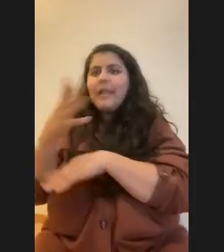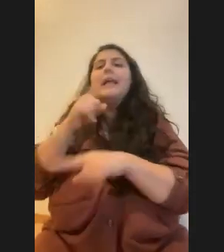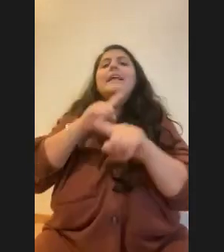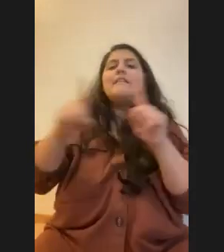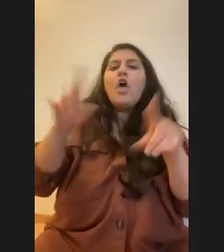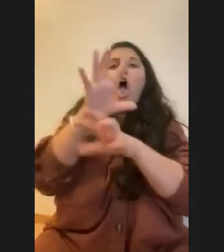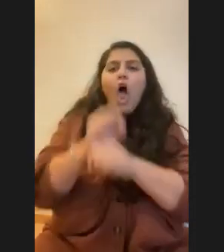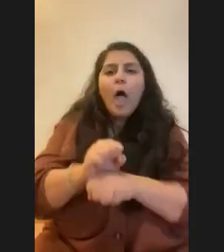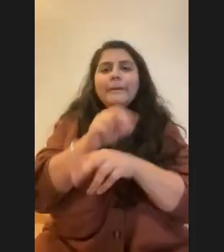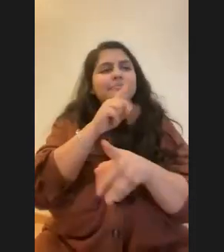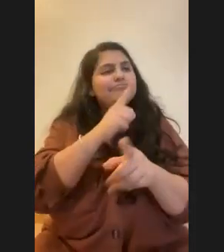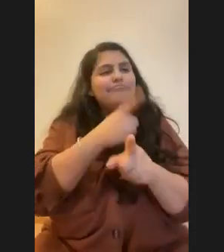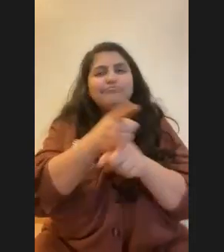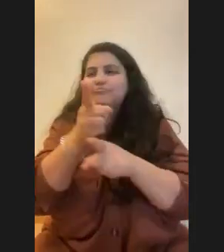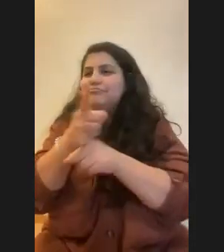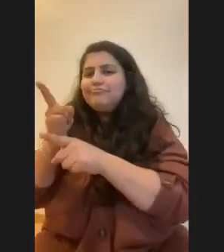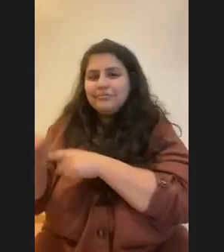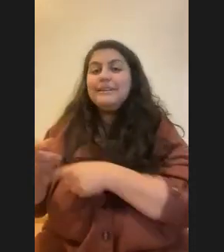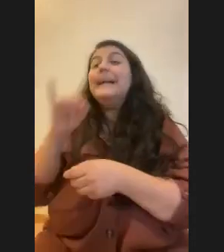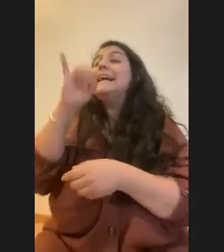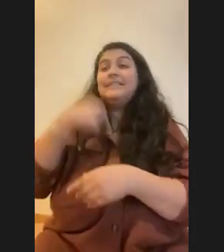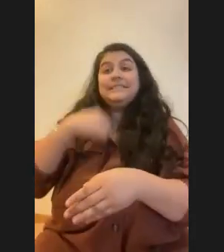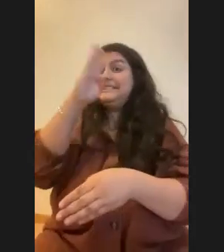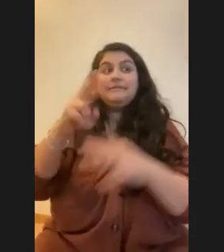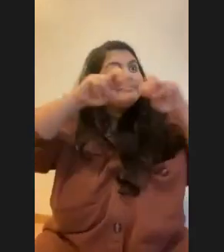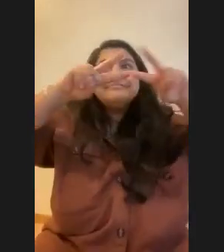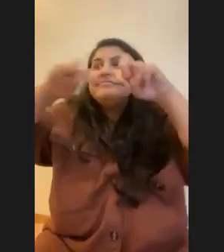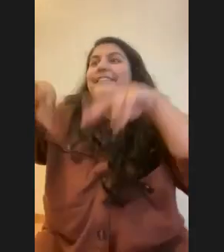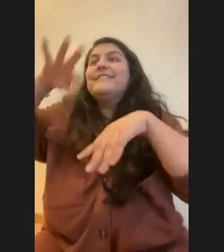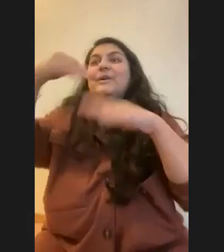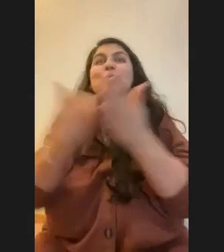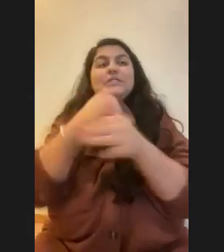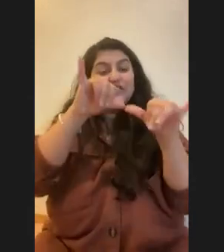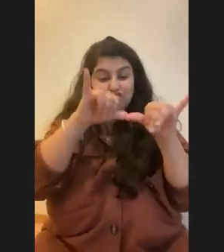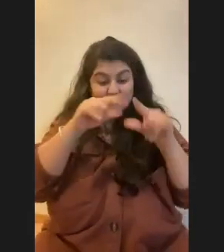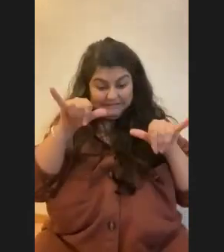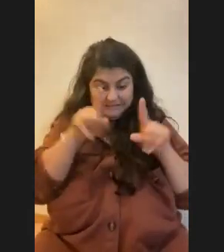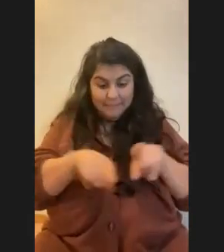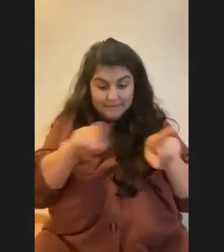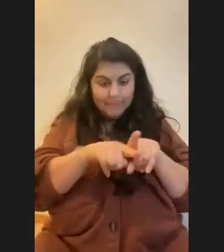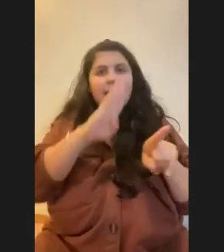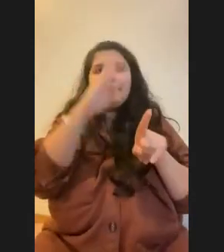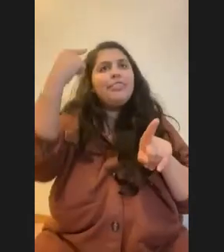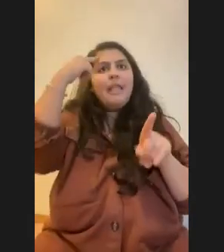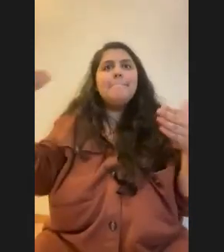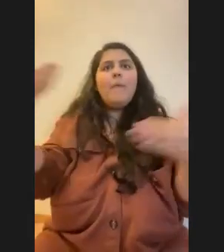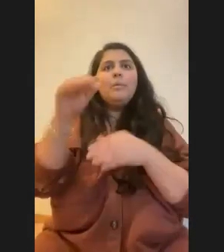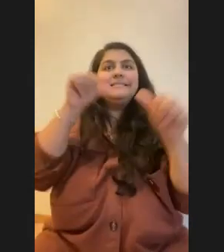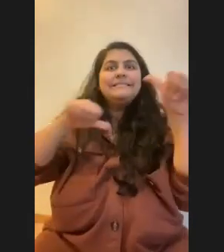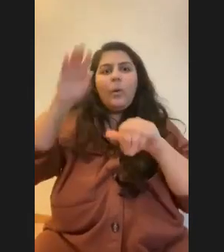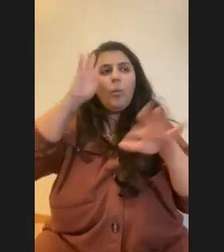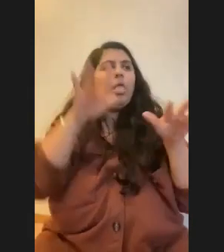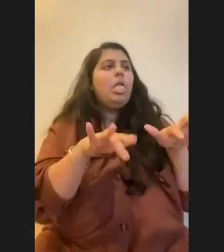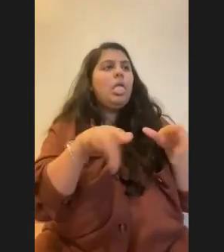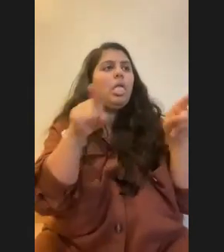if I had never really explored outside of engineering, I never would have thought to do Marine science. never really crossed my mind. And I'd probably be staring at a computer doing